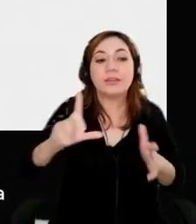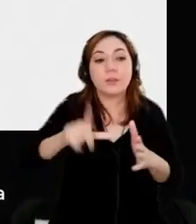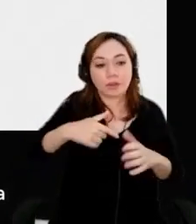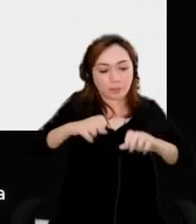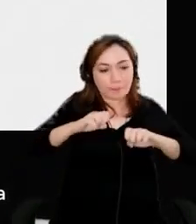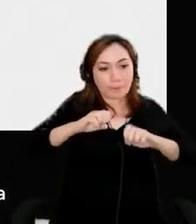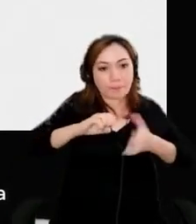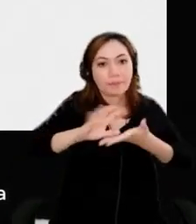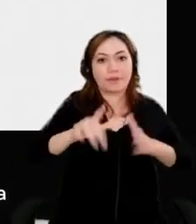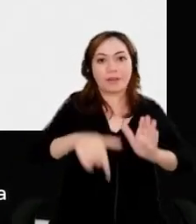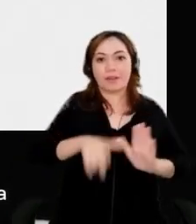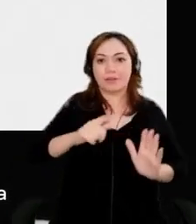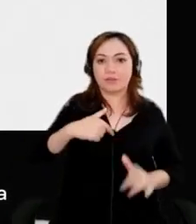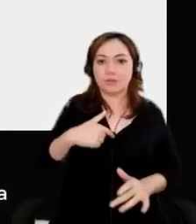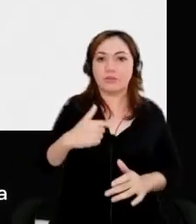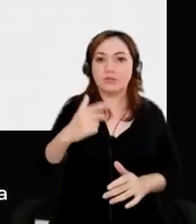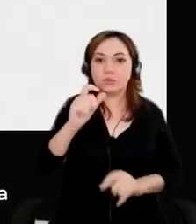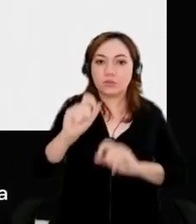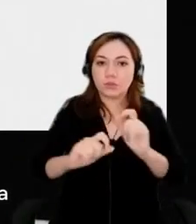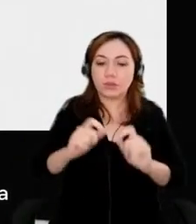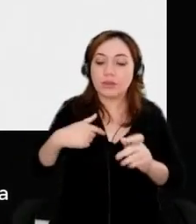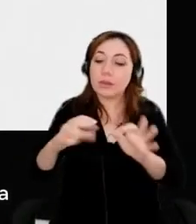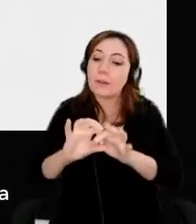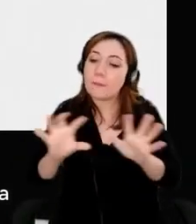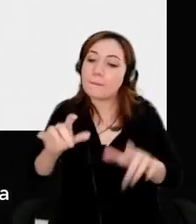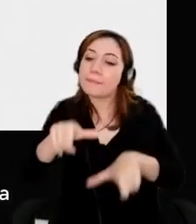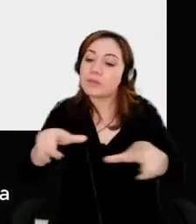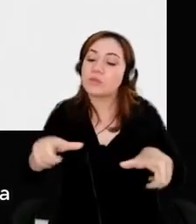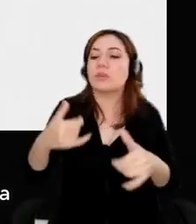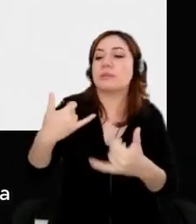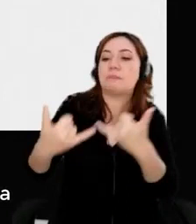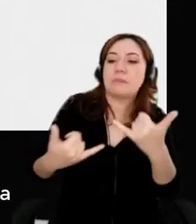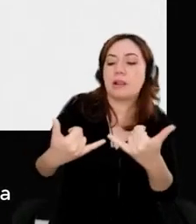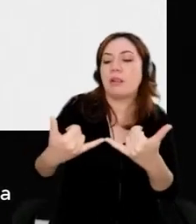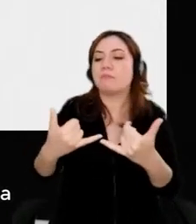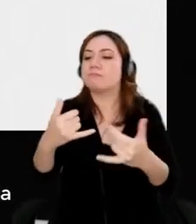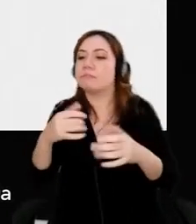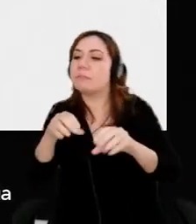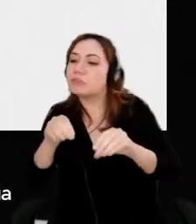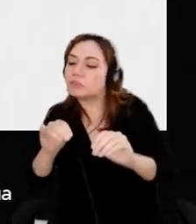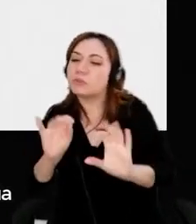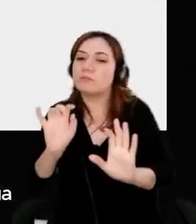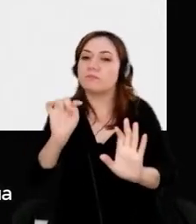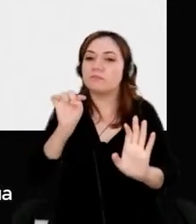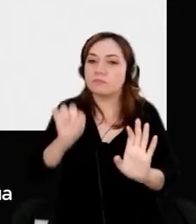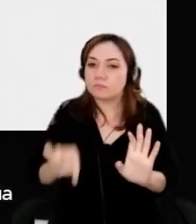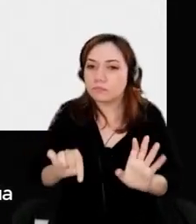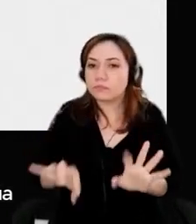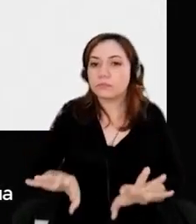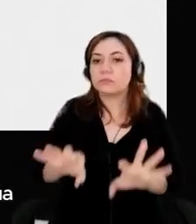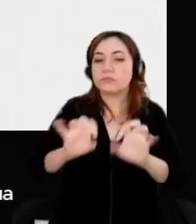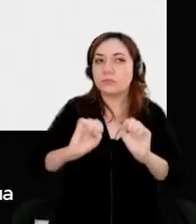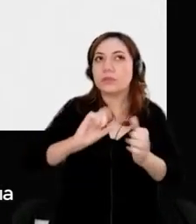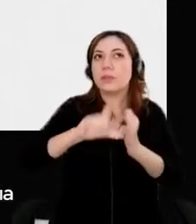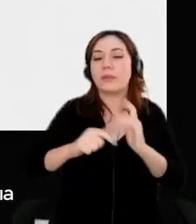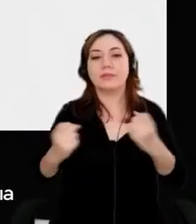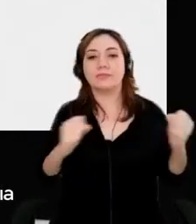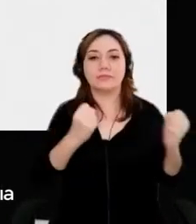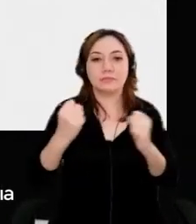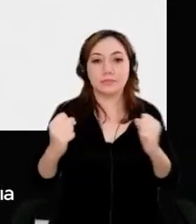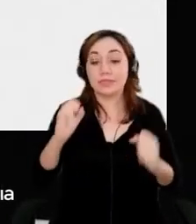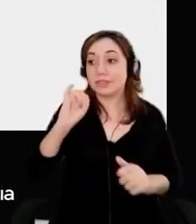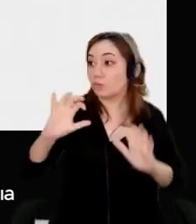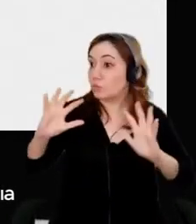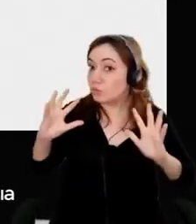them adopt the idea of it. And we get them excited about it. You know, the whole, everybody who's using it could be excited about it. So it's